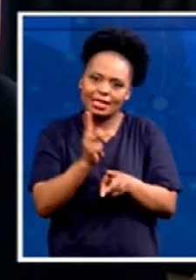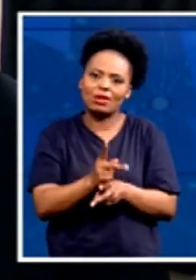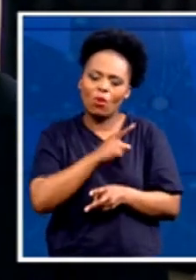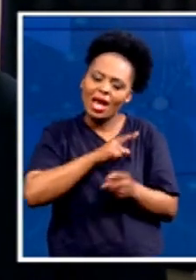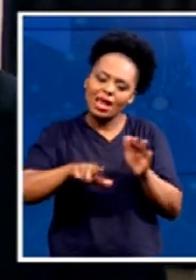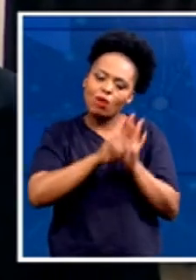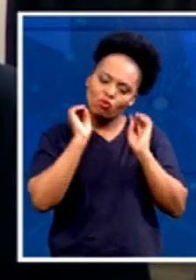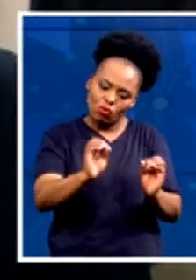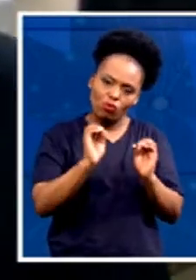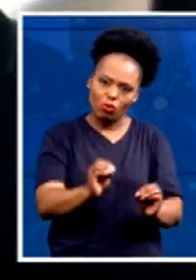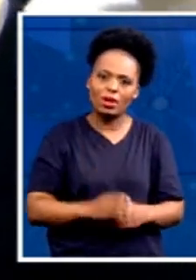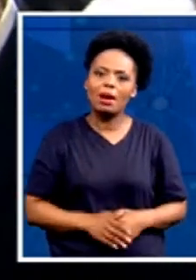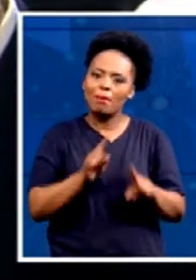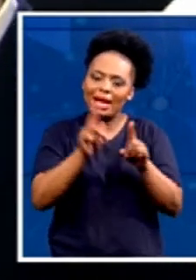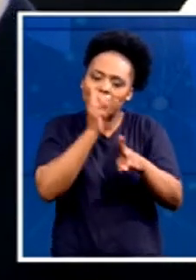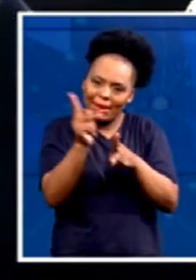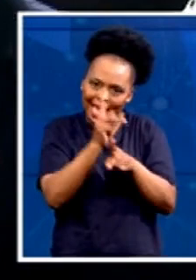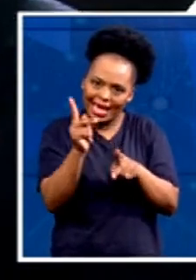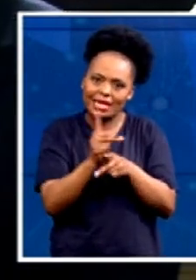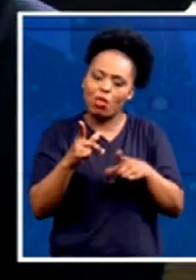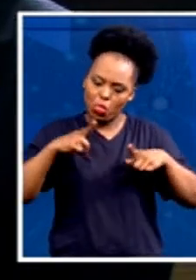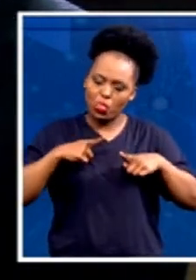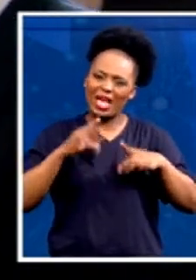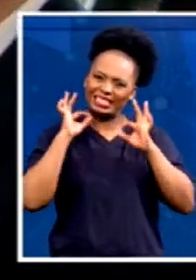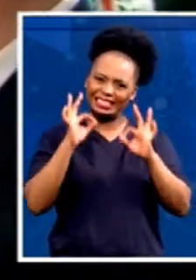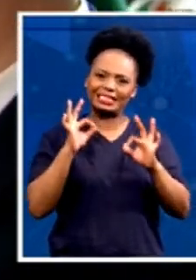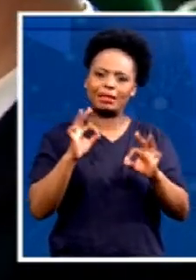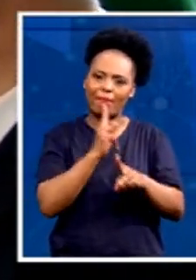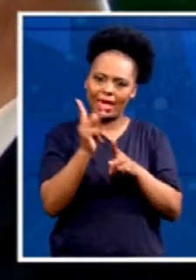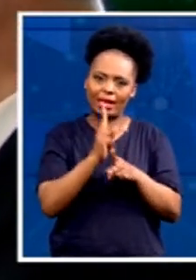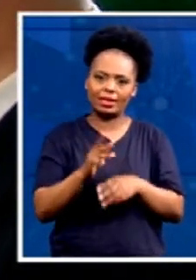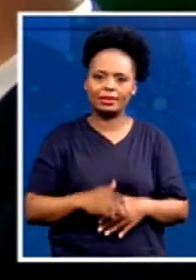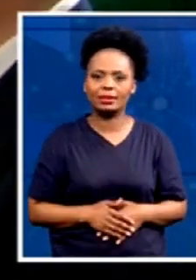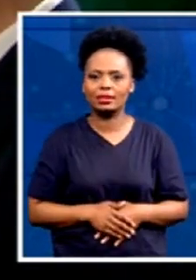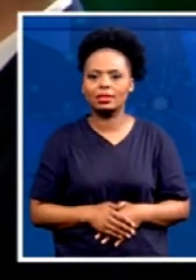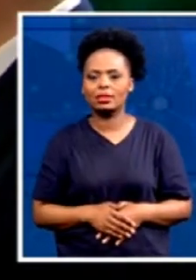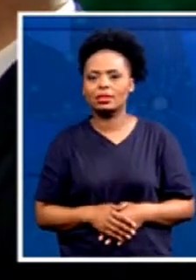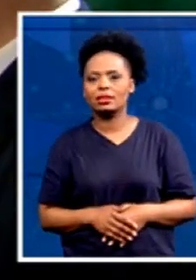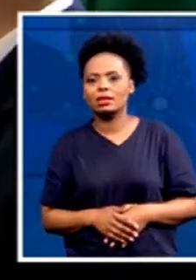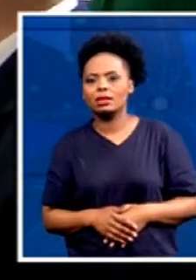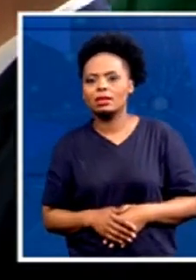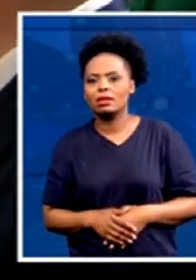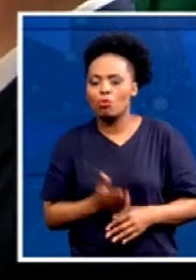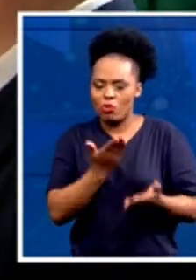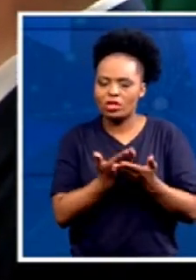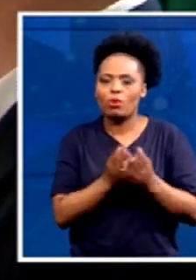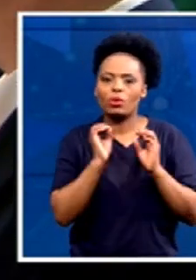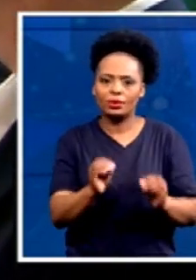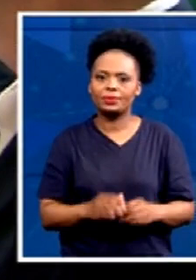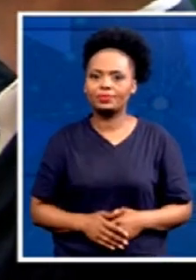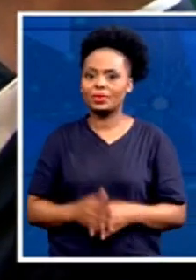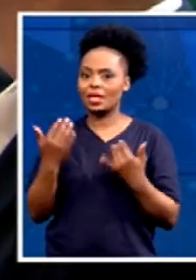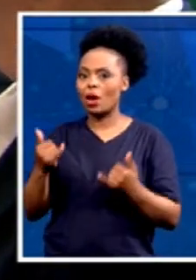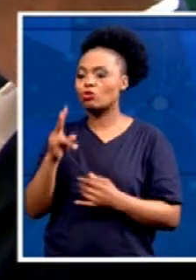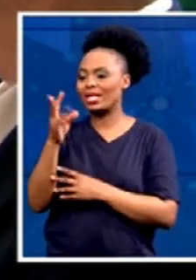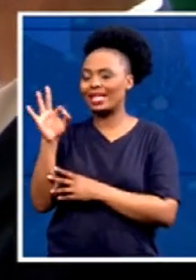possible. Mr. Grunewald, we are 23 days away from the elections. What are you hoping for at the polls? Your party has been doing well since